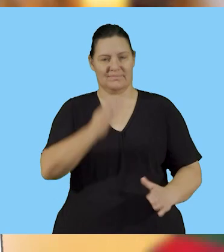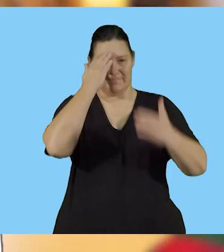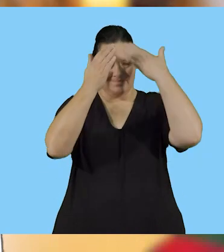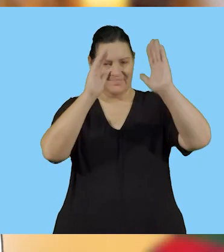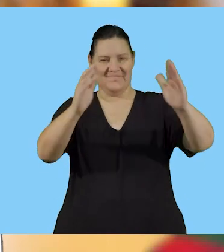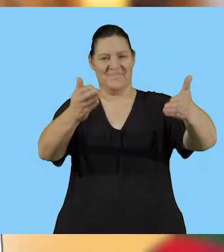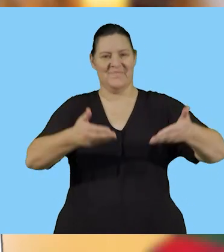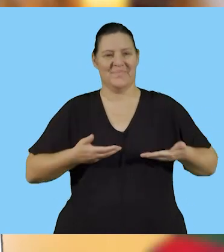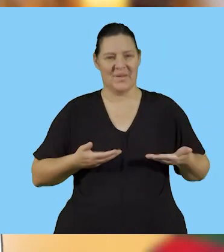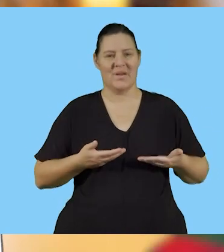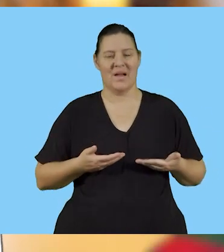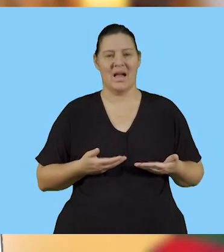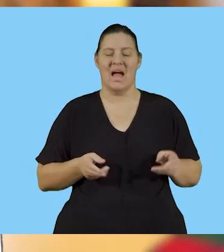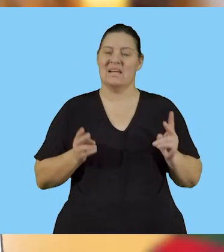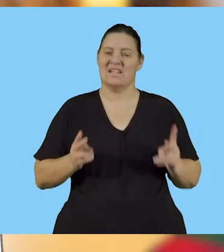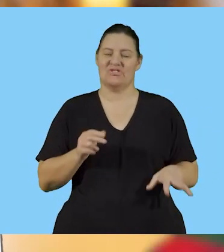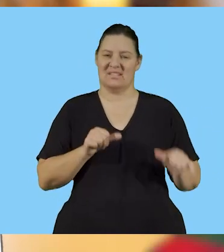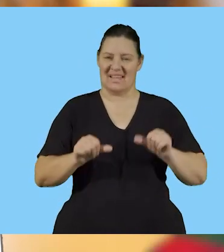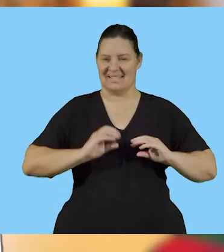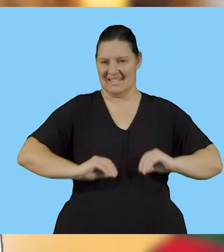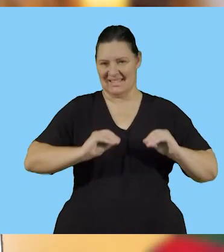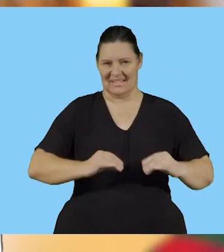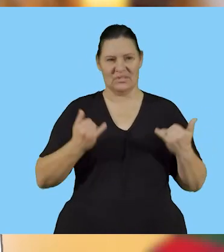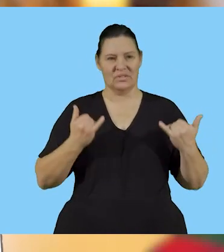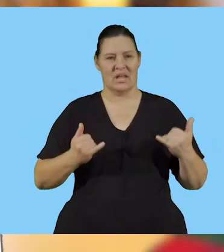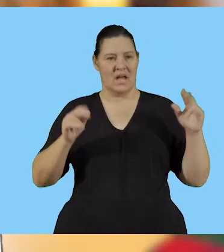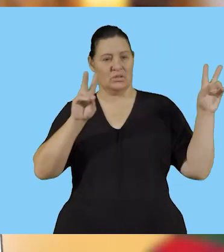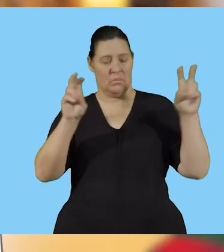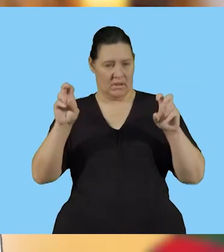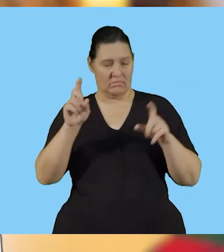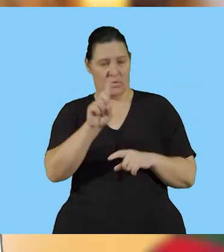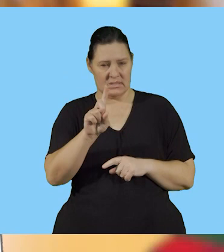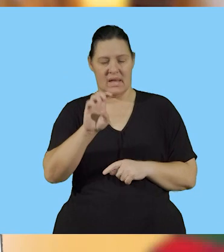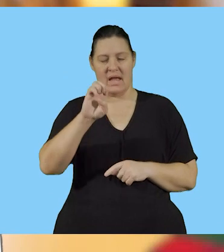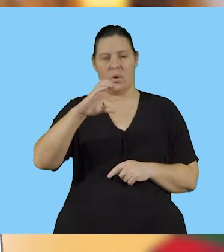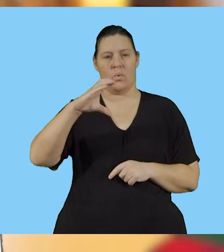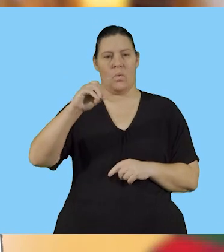Hello, welcome to our natural sciences lesson. Today's topic is ecosystems.